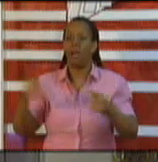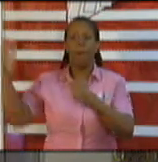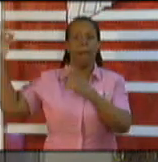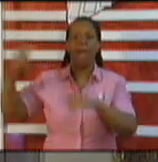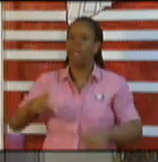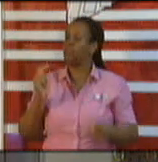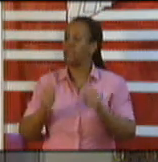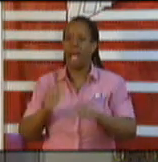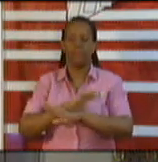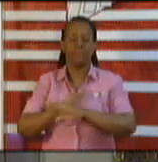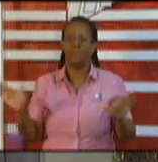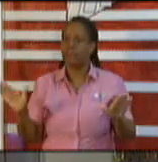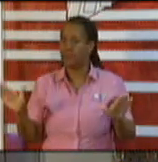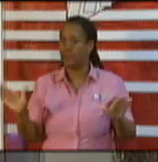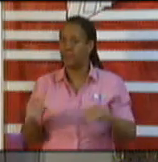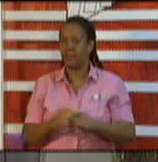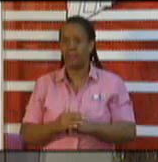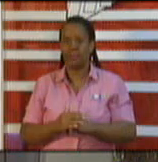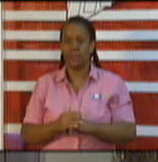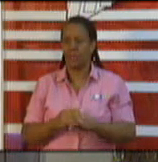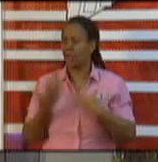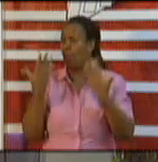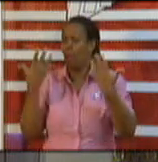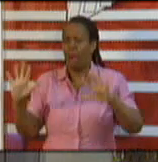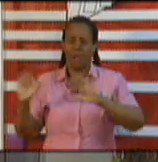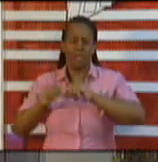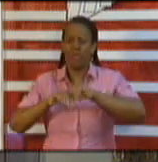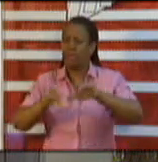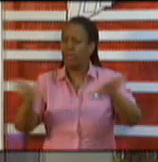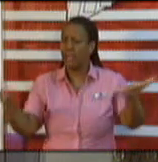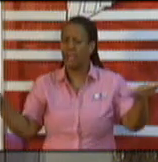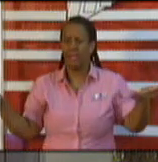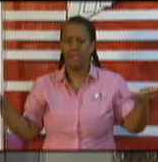treat with communities spread by the hundreds and the thousands.